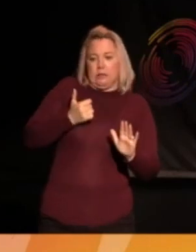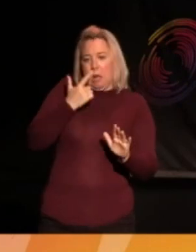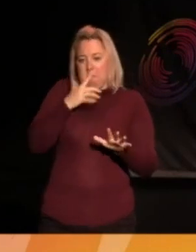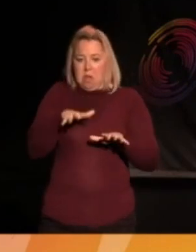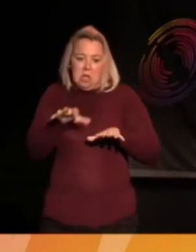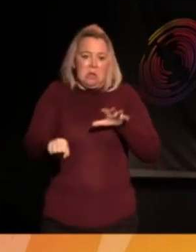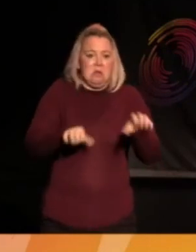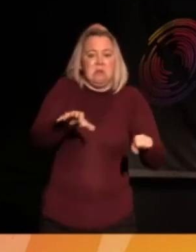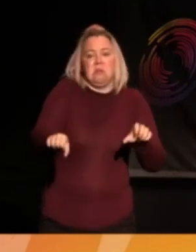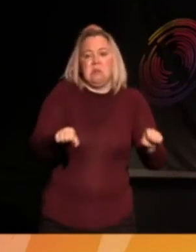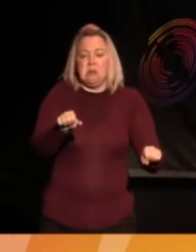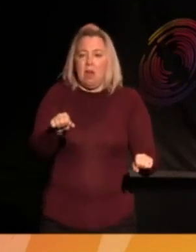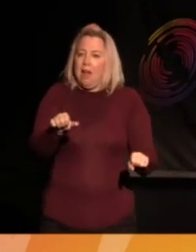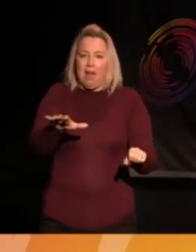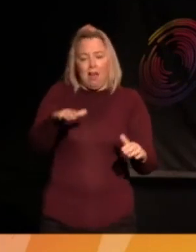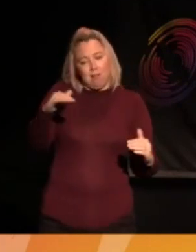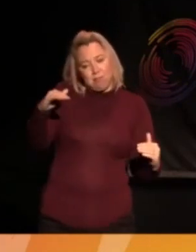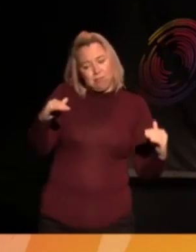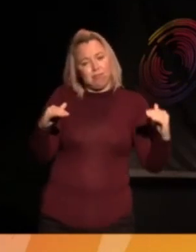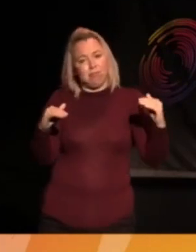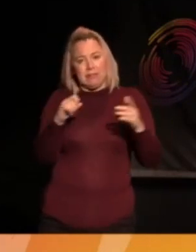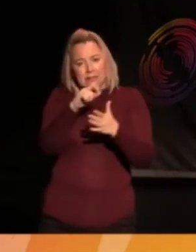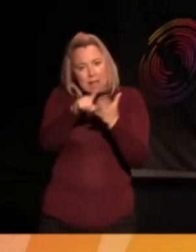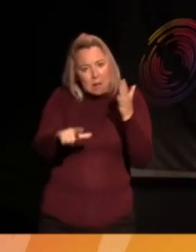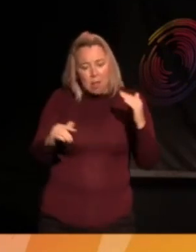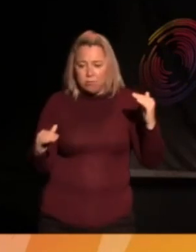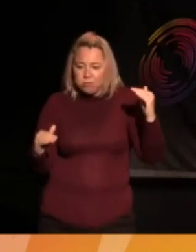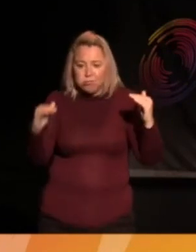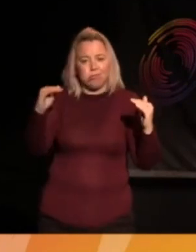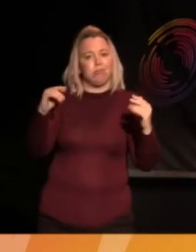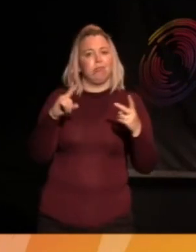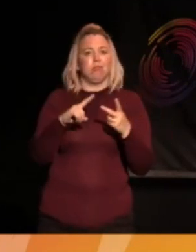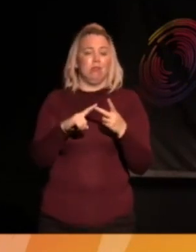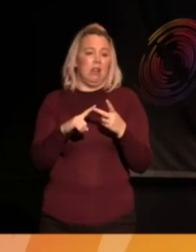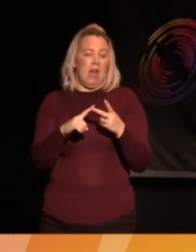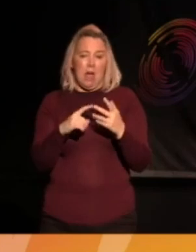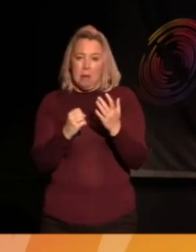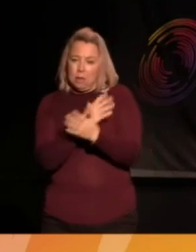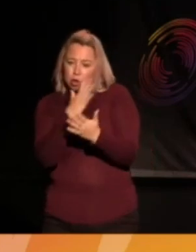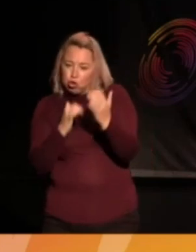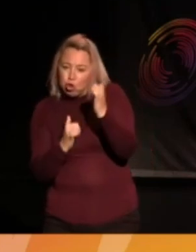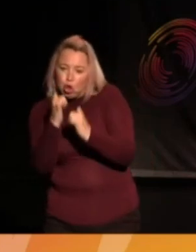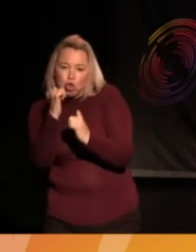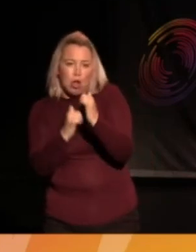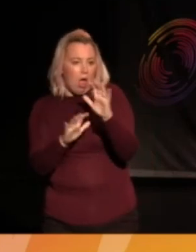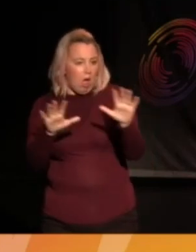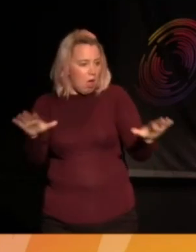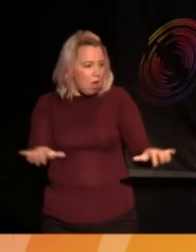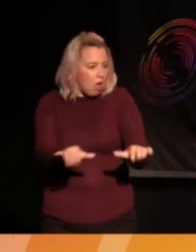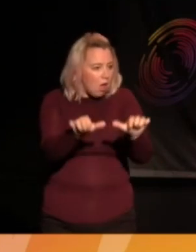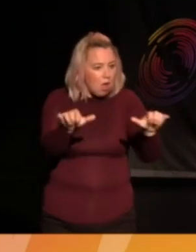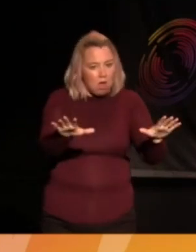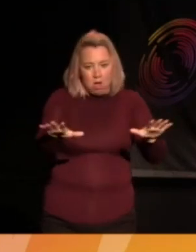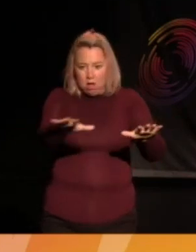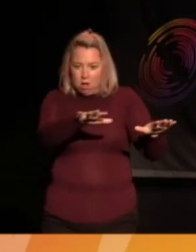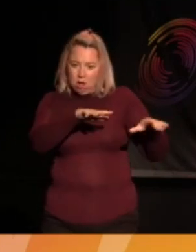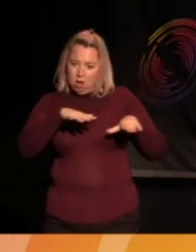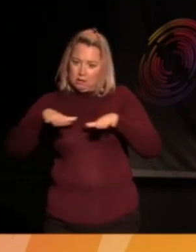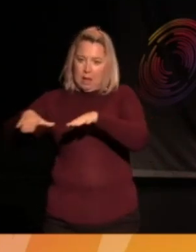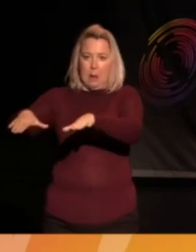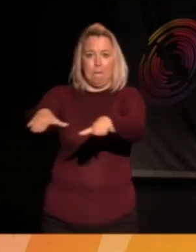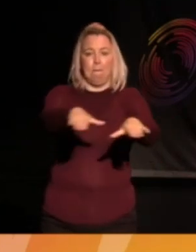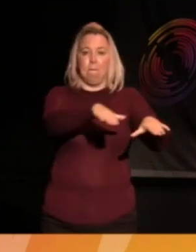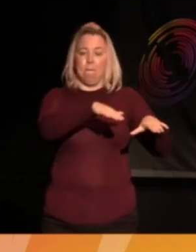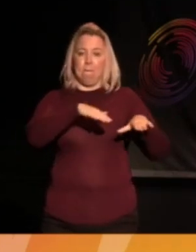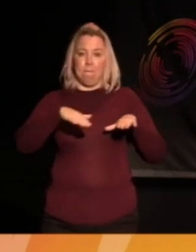all the different kinds of ways that we have structured inequality and kept it inside the structures. If all